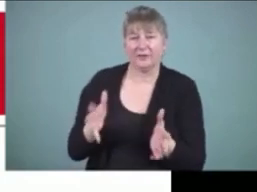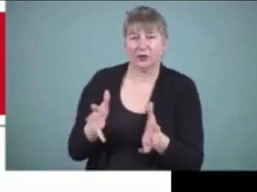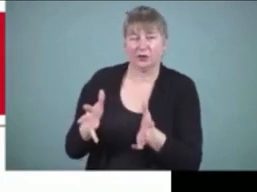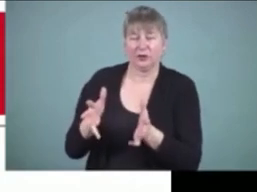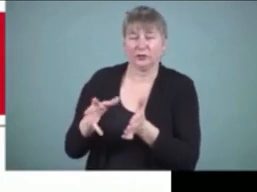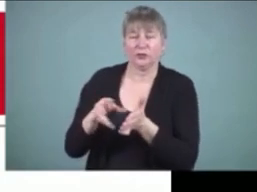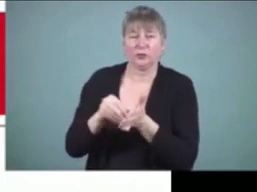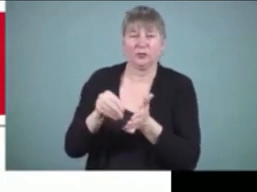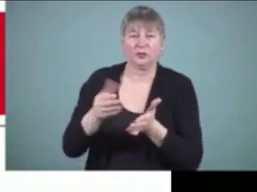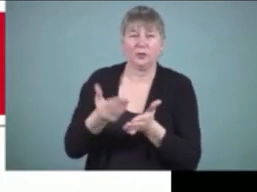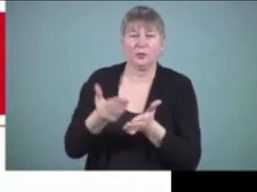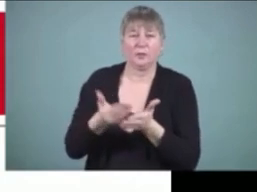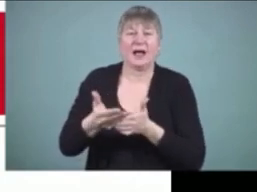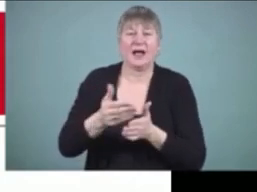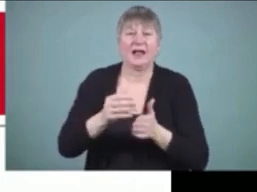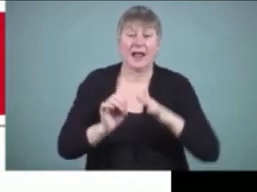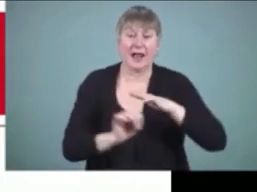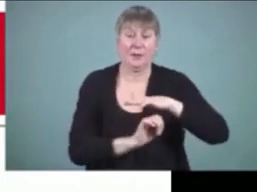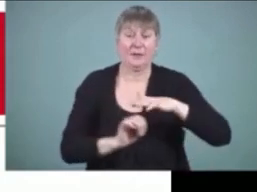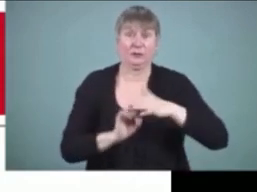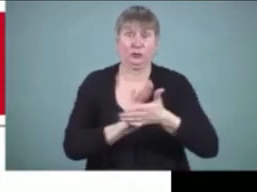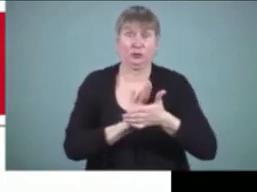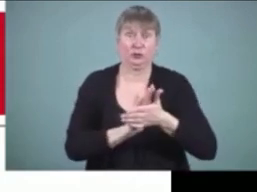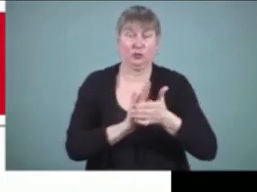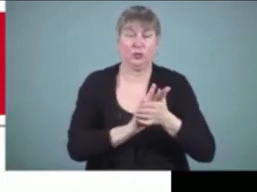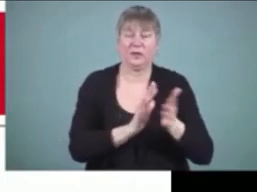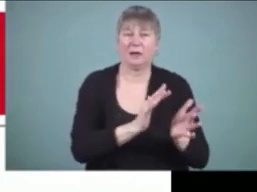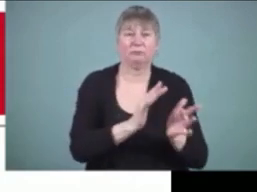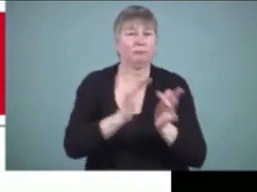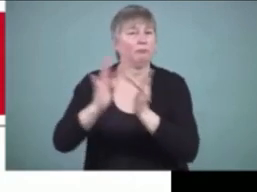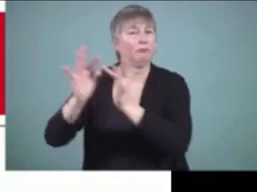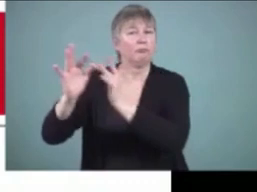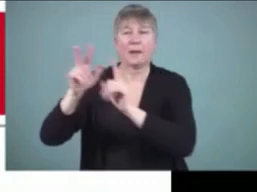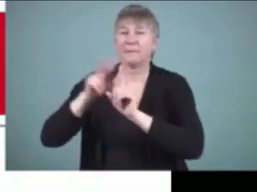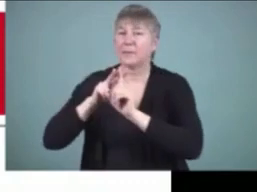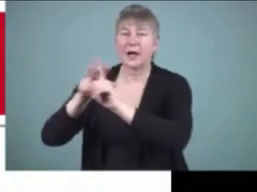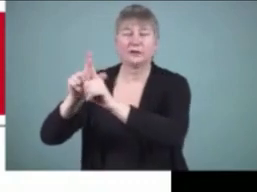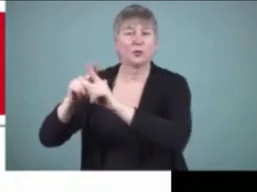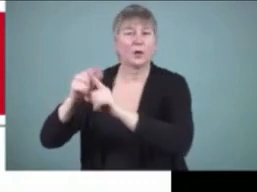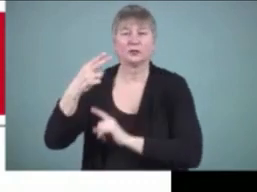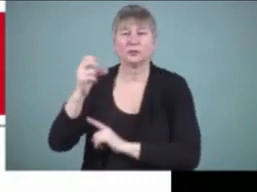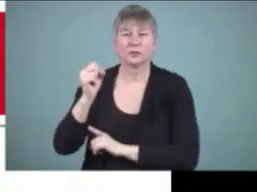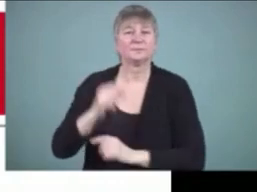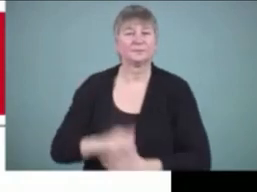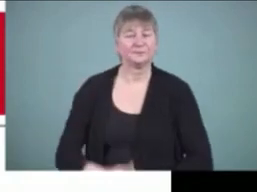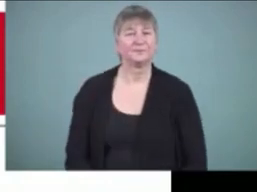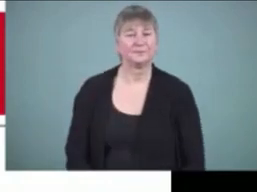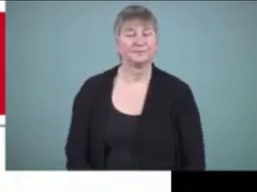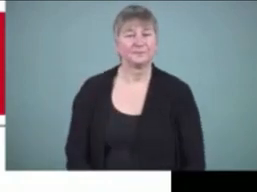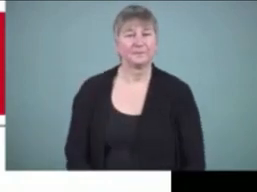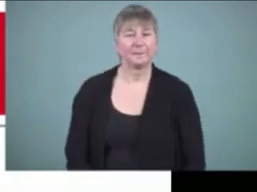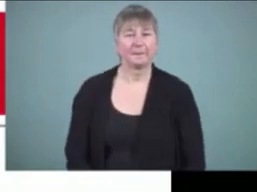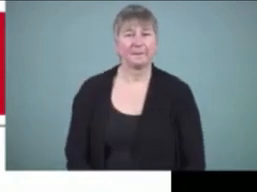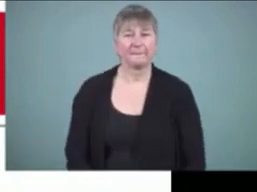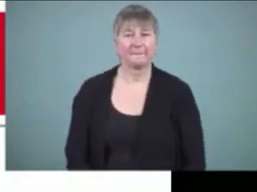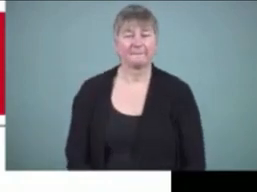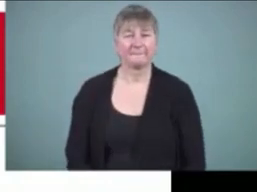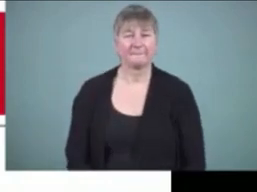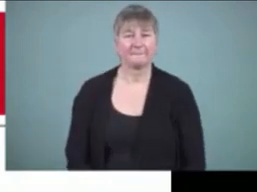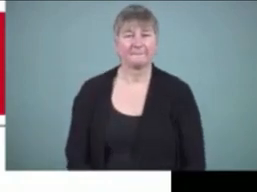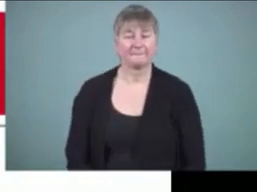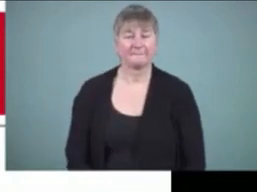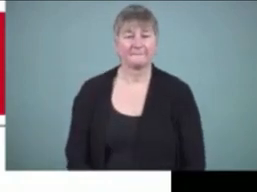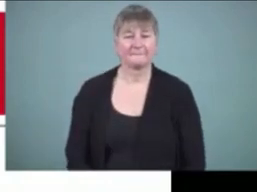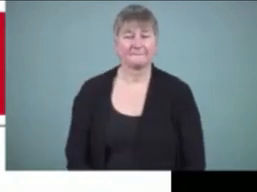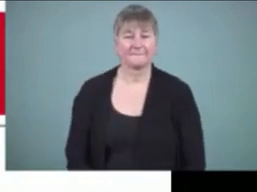end of elementary school and use all the way through high school that um can be really supportive when they need to find some information